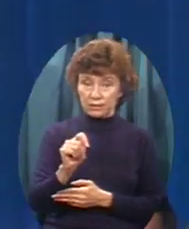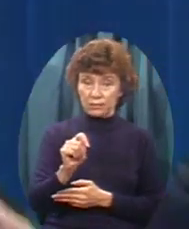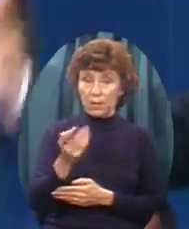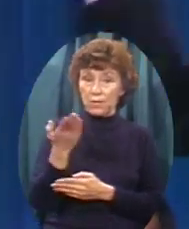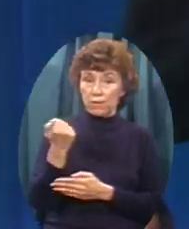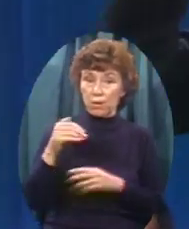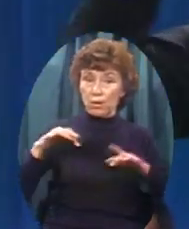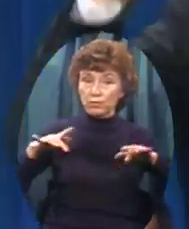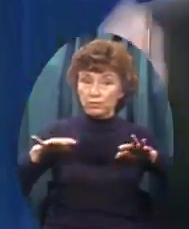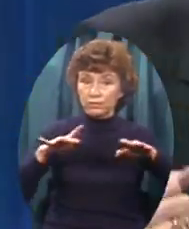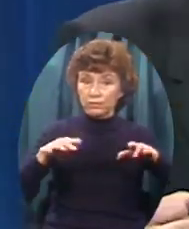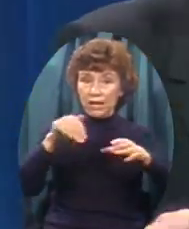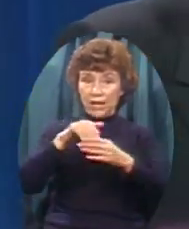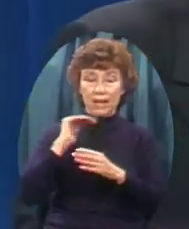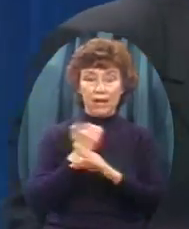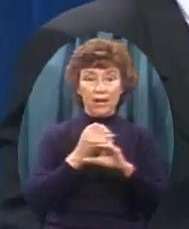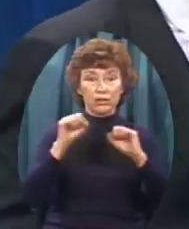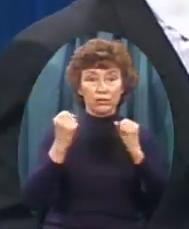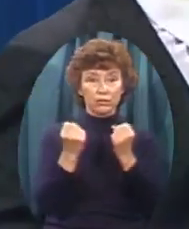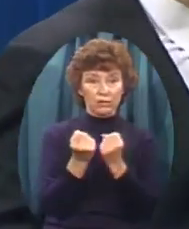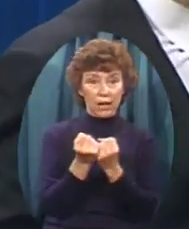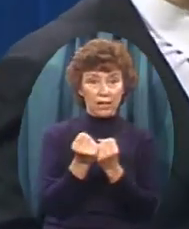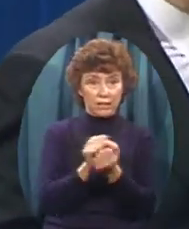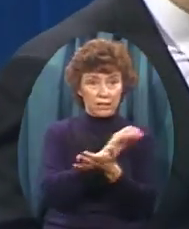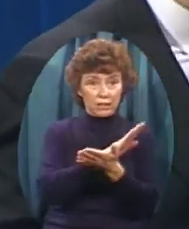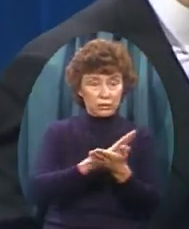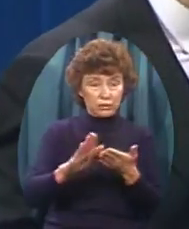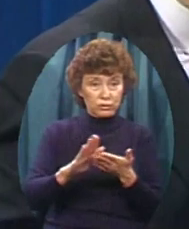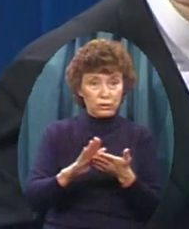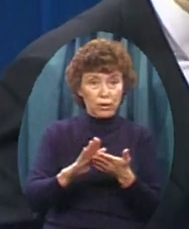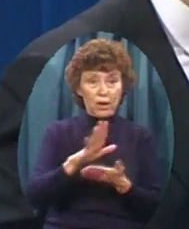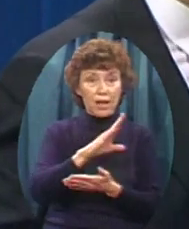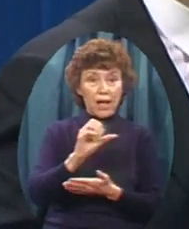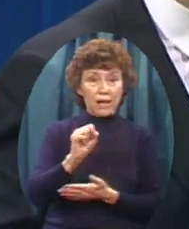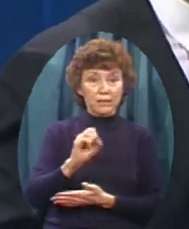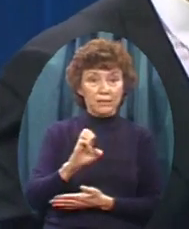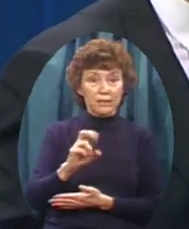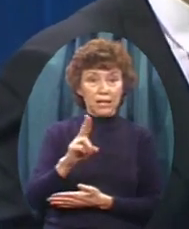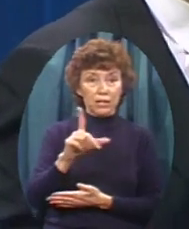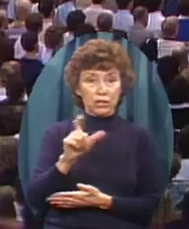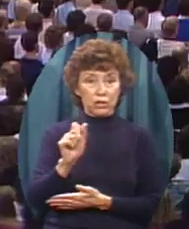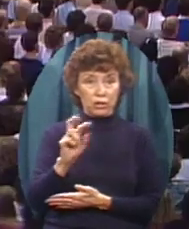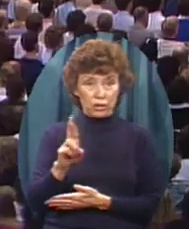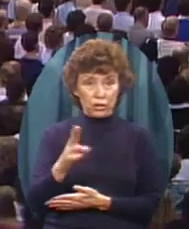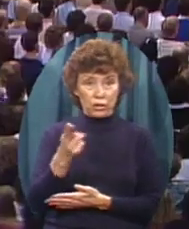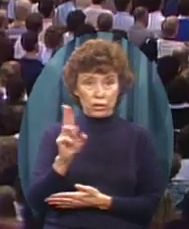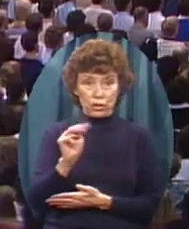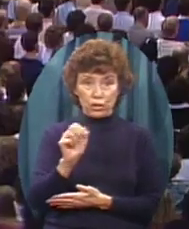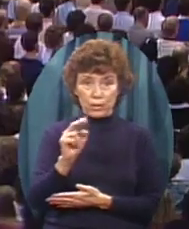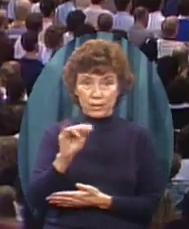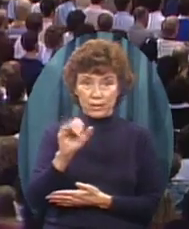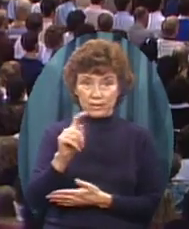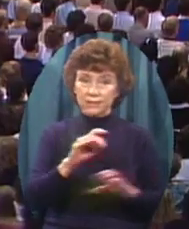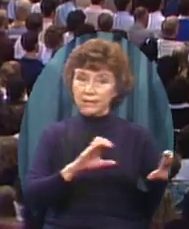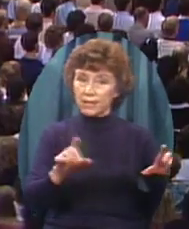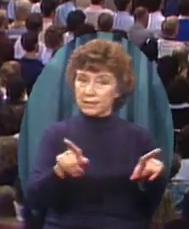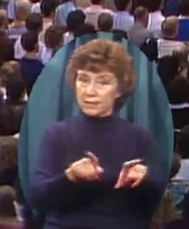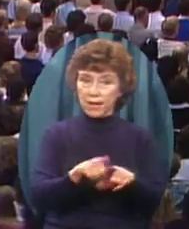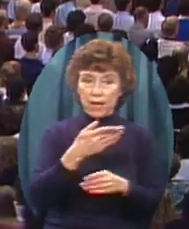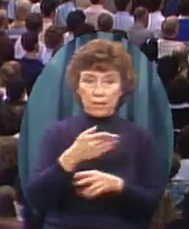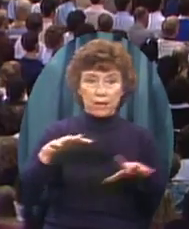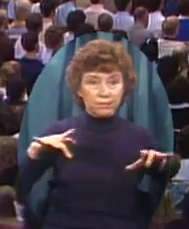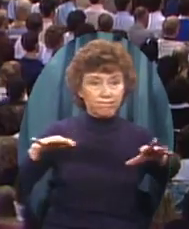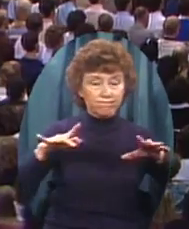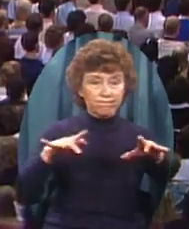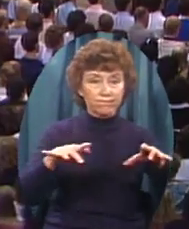Our society And corrupted it And the secular humanists Who have done The same thing If we can now Reverse